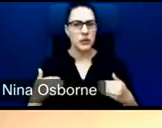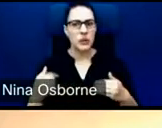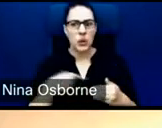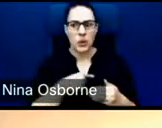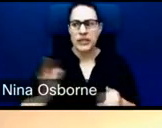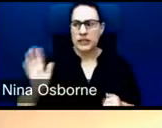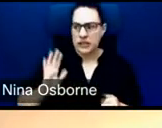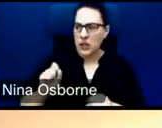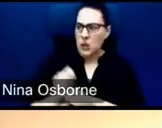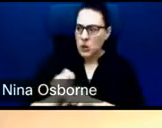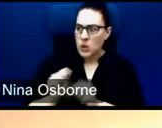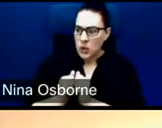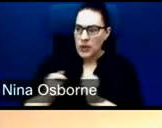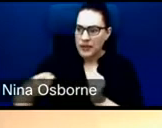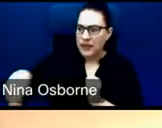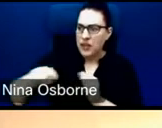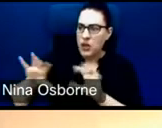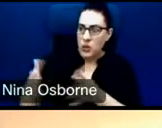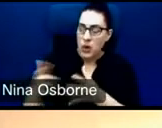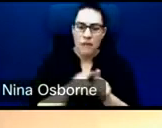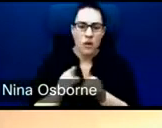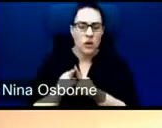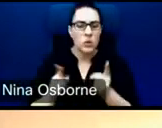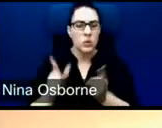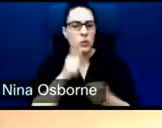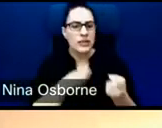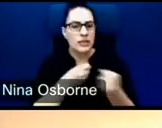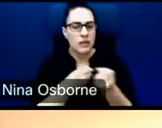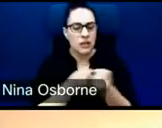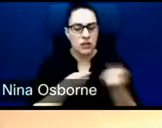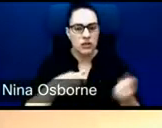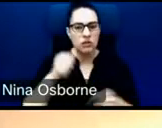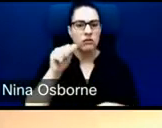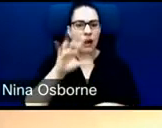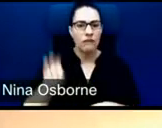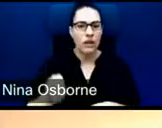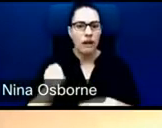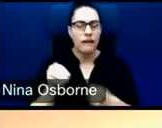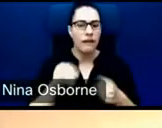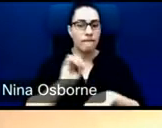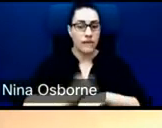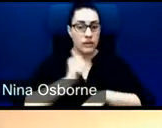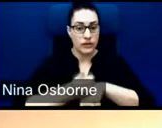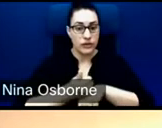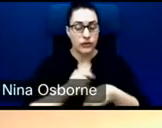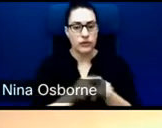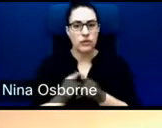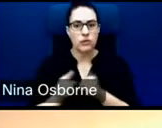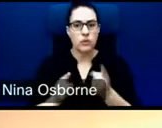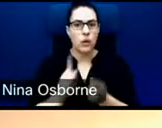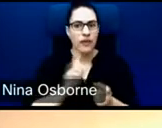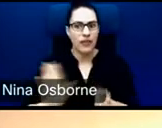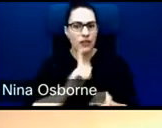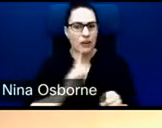Africa Eye Foundation and the sponsors for Africa Eye Foundation and the Mugrabi Hospital's commitment to the project, as well as the outcome